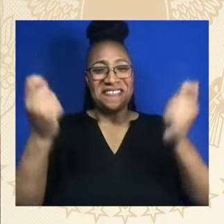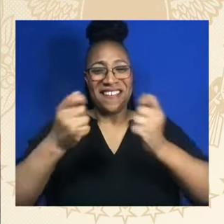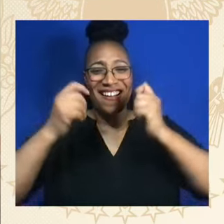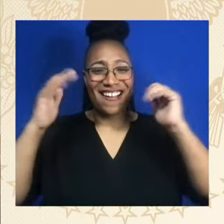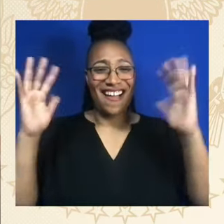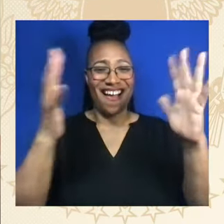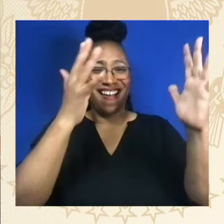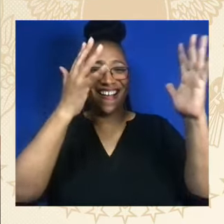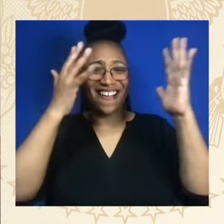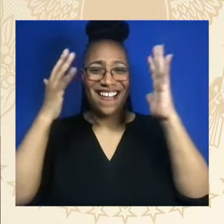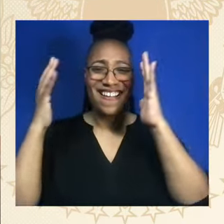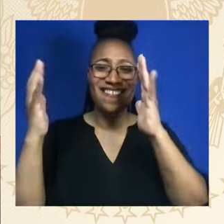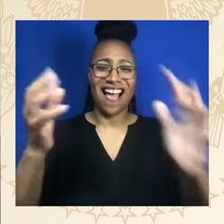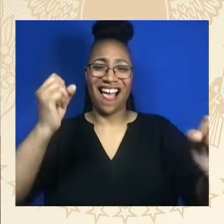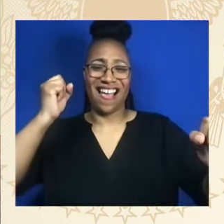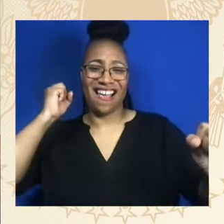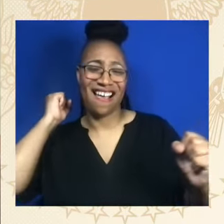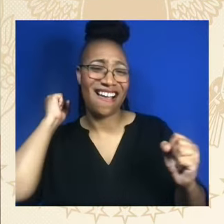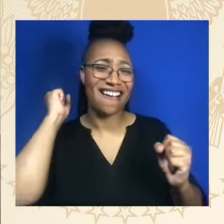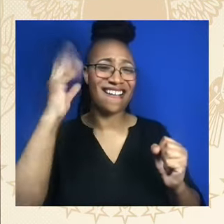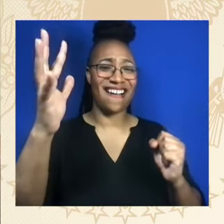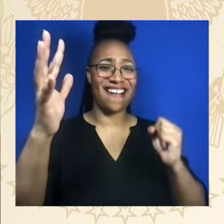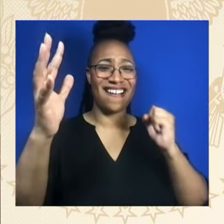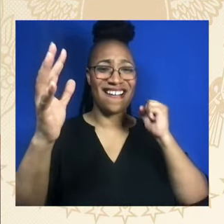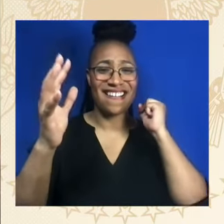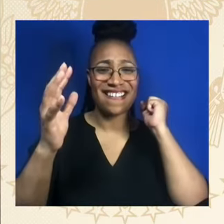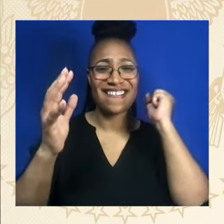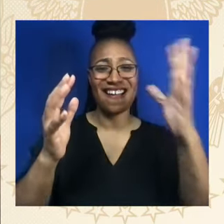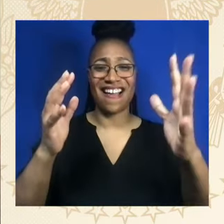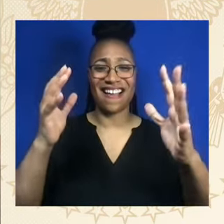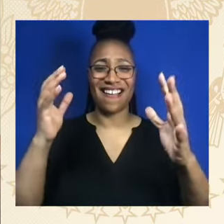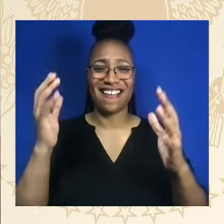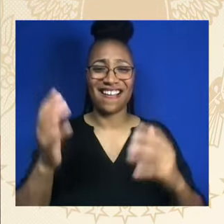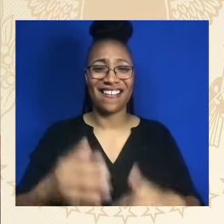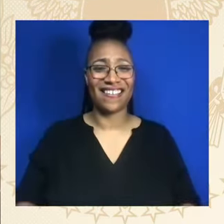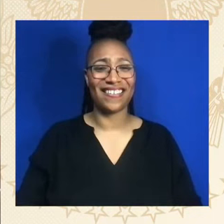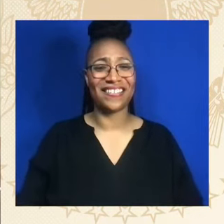Keep us forever